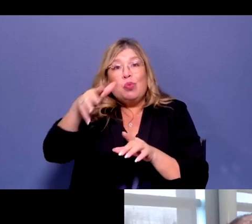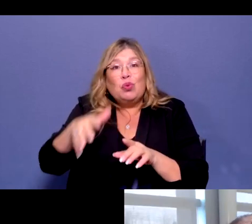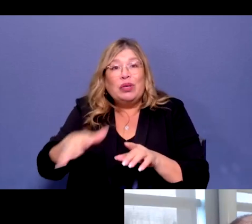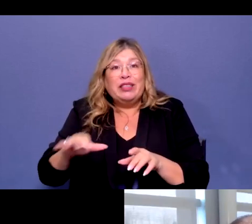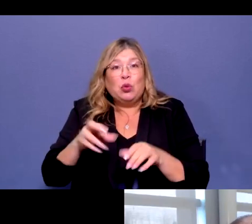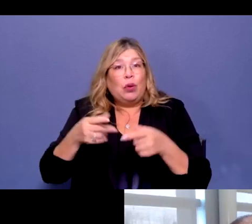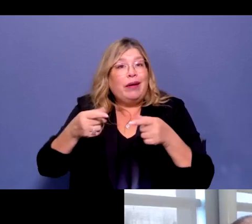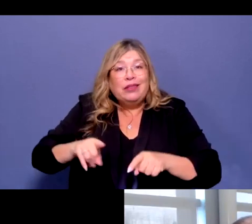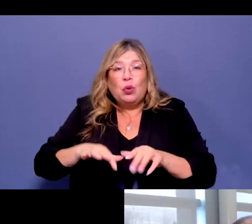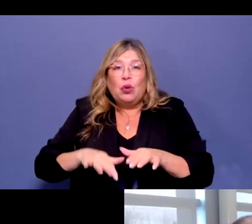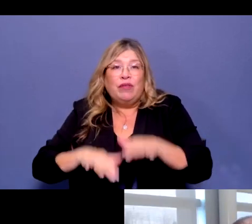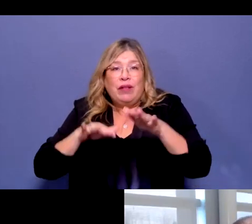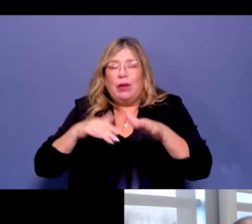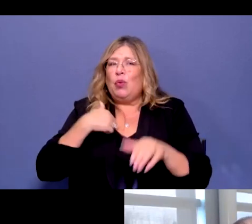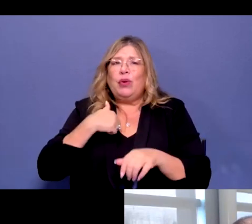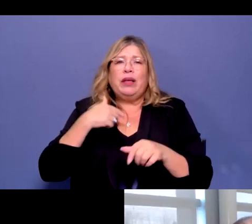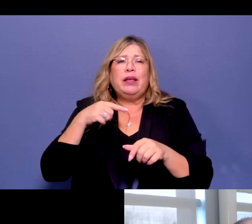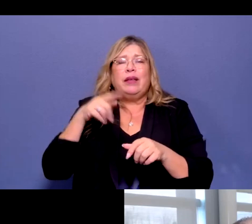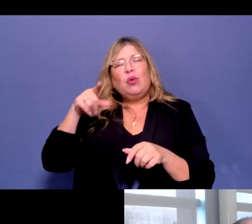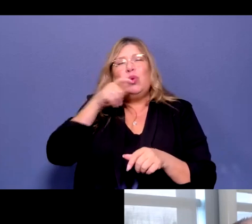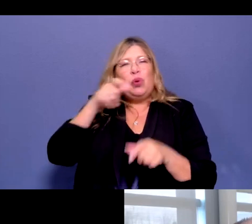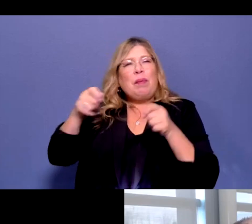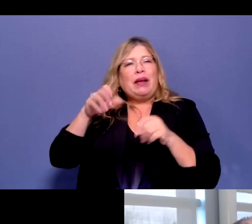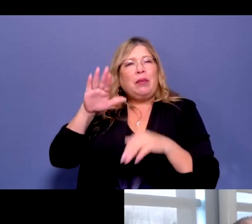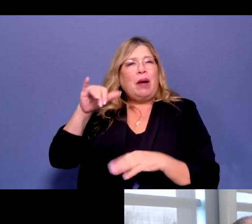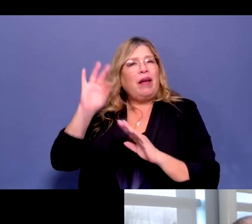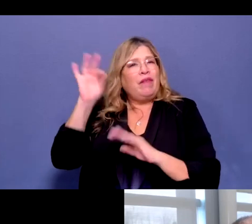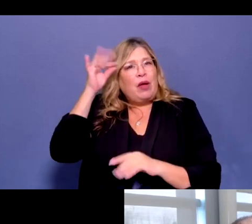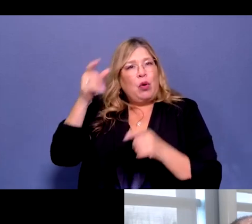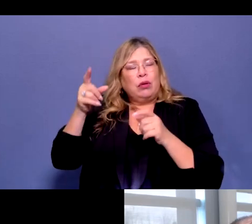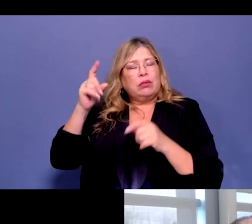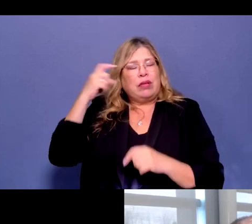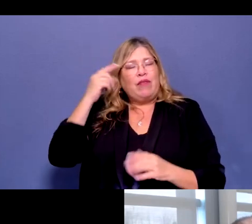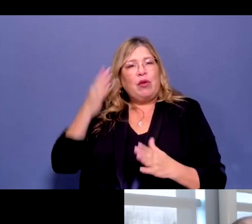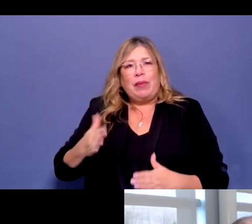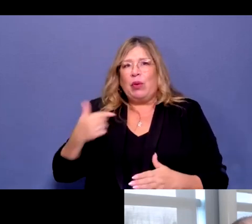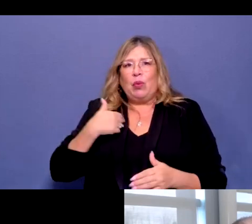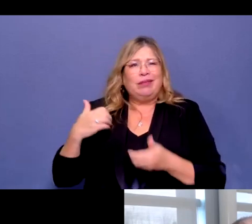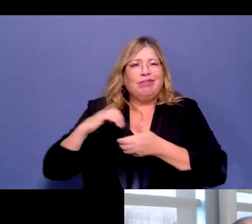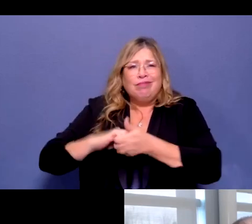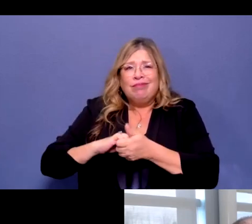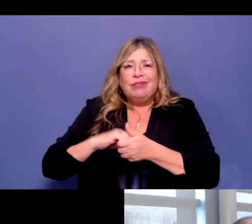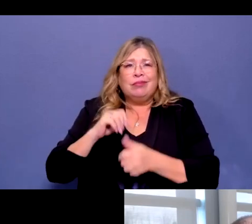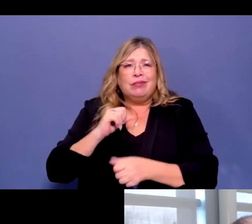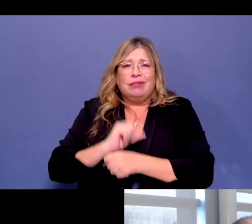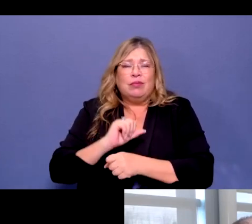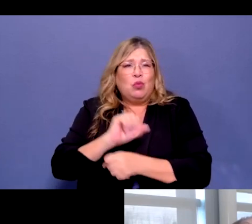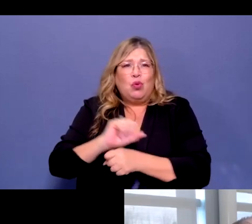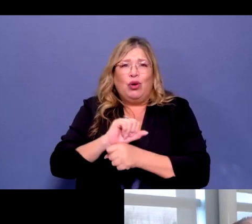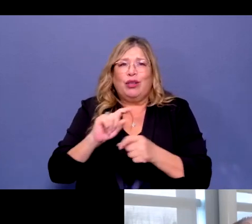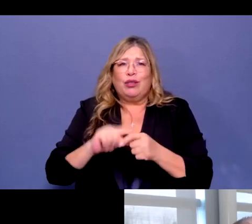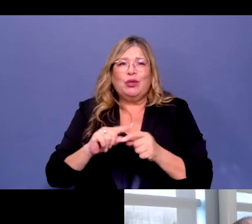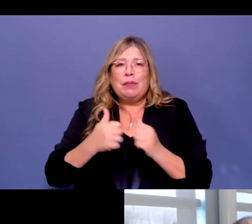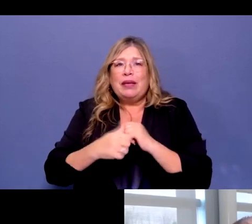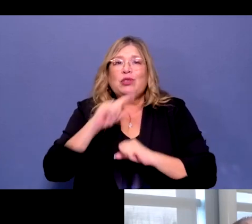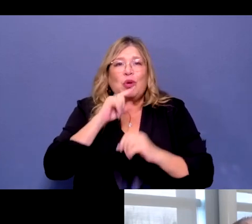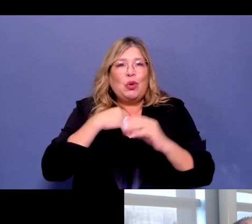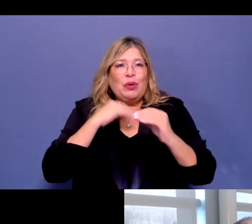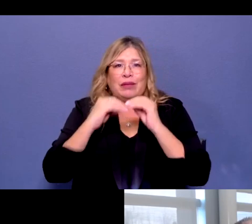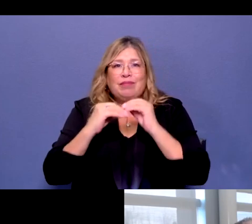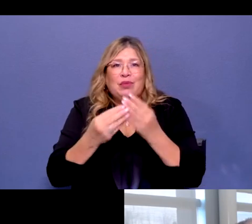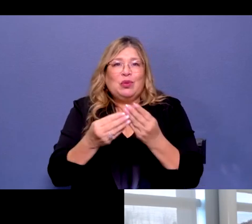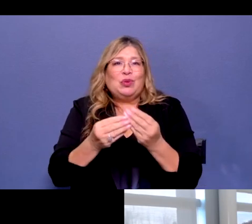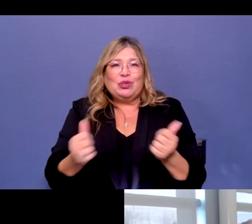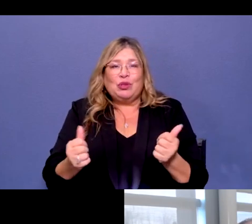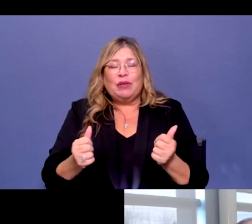hand-in-glove with them to quickly correct that action. And so that's part of what's happening, and I think you may be remembering particularly what